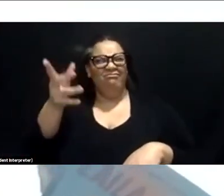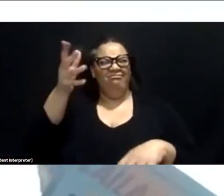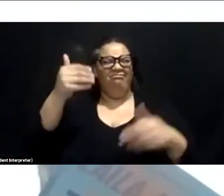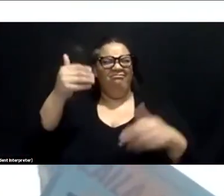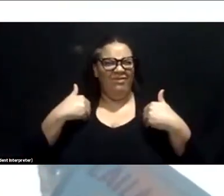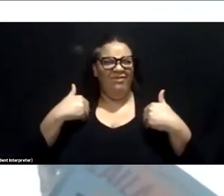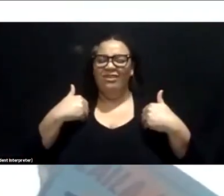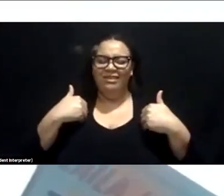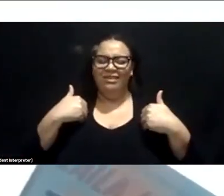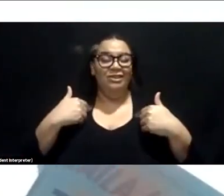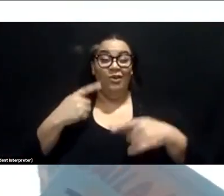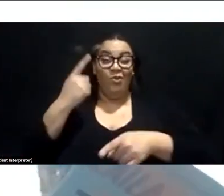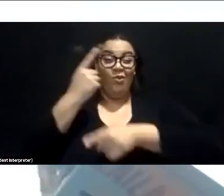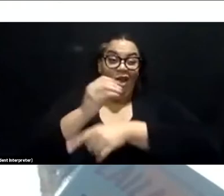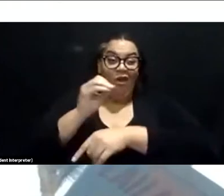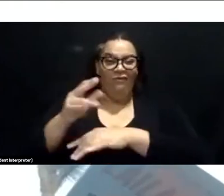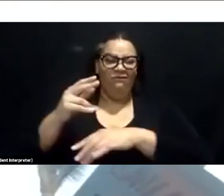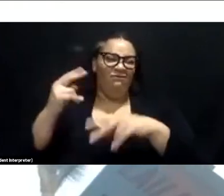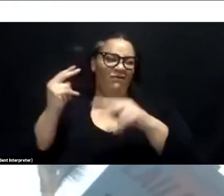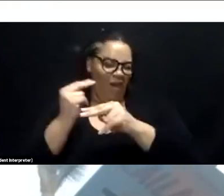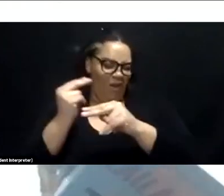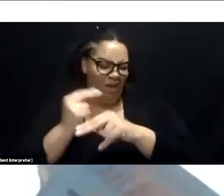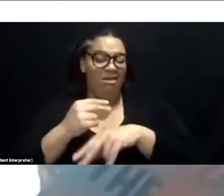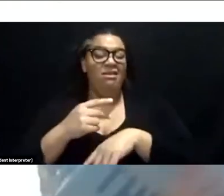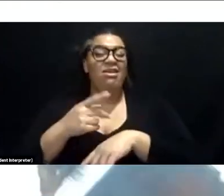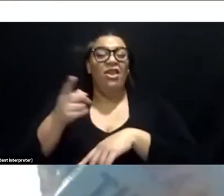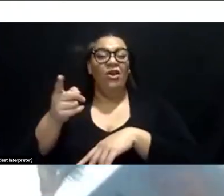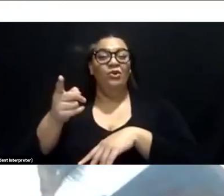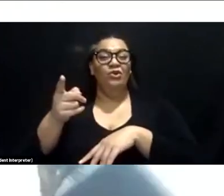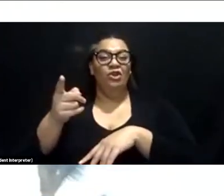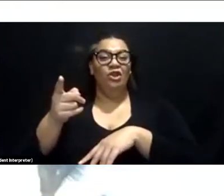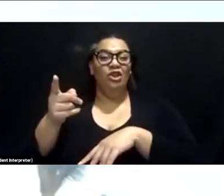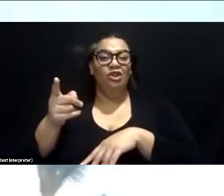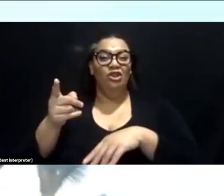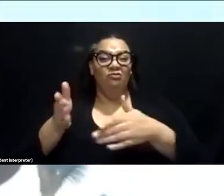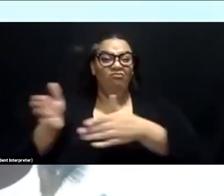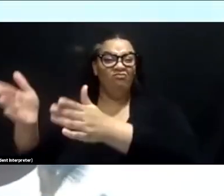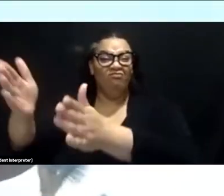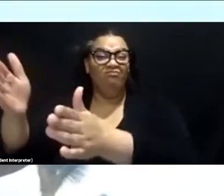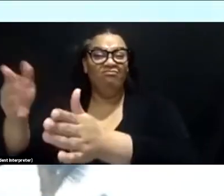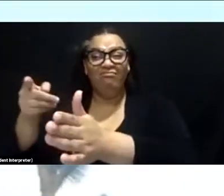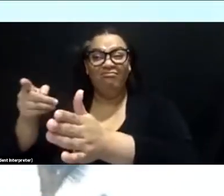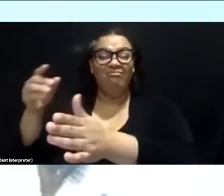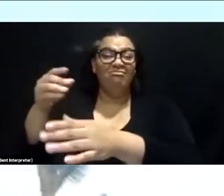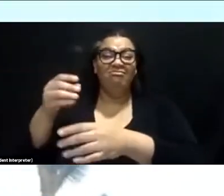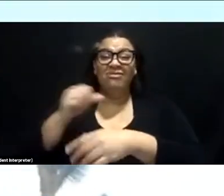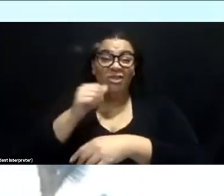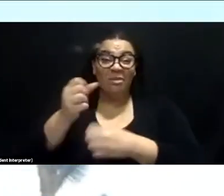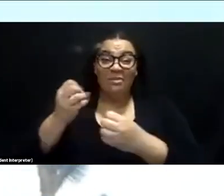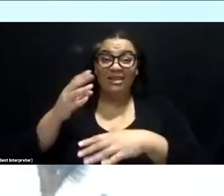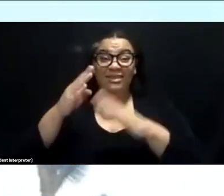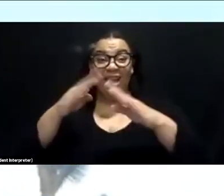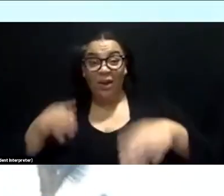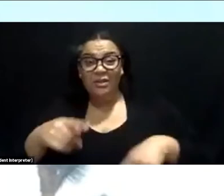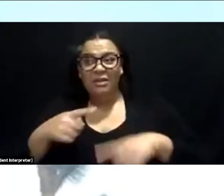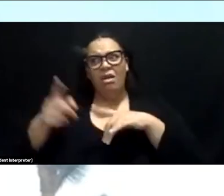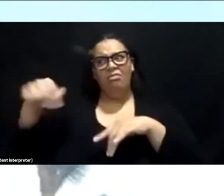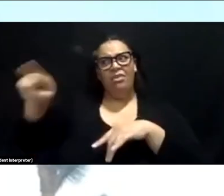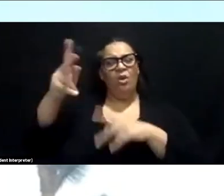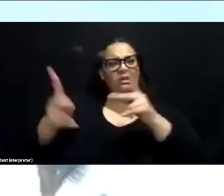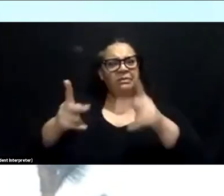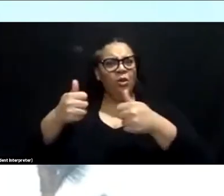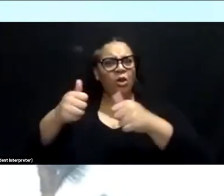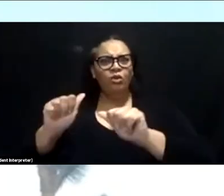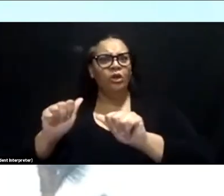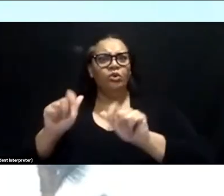road that snakes up to, to the entrance station is just people's houses and they live there. So, you know, those people are just trying to get their kids